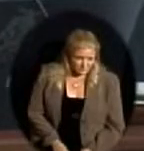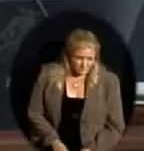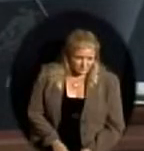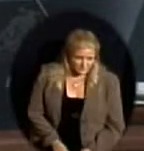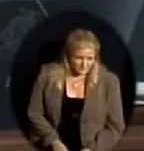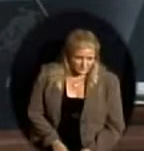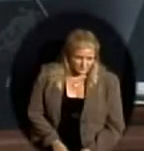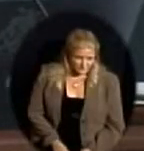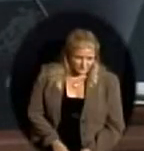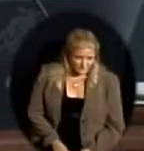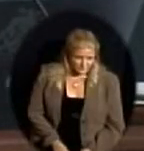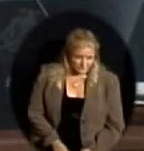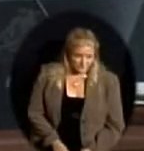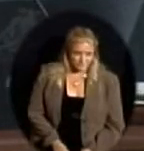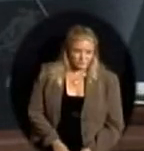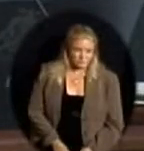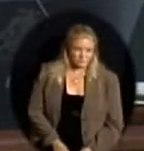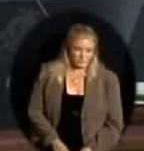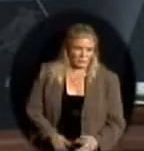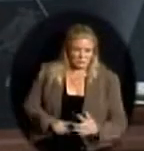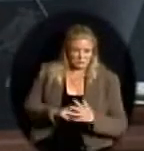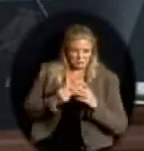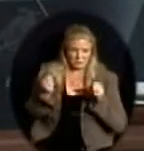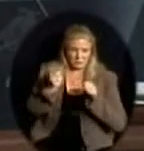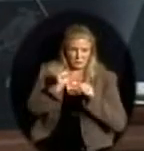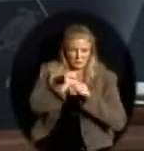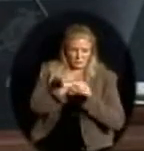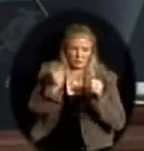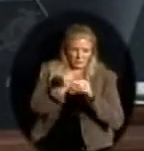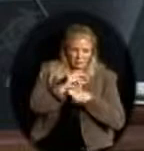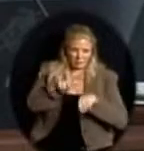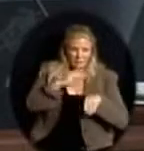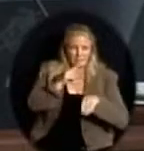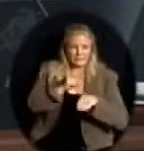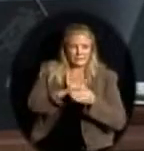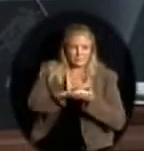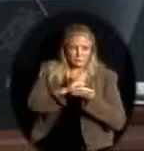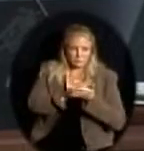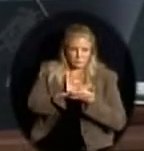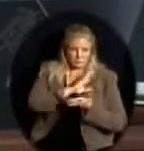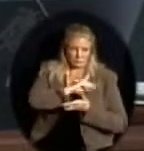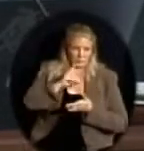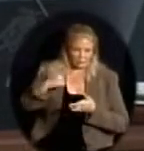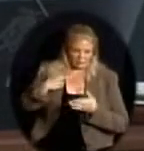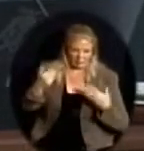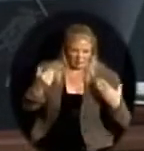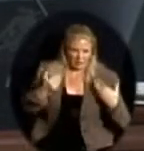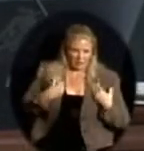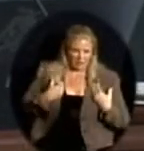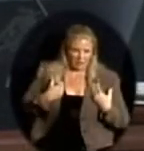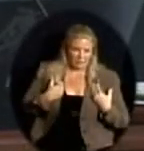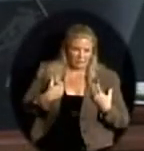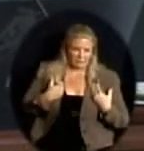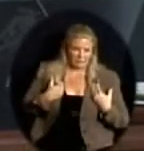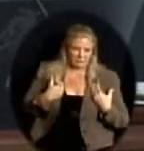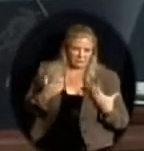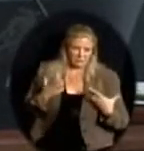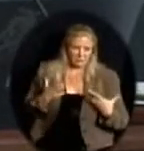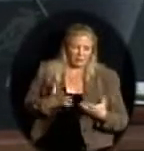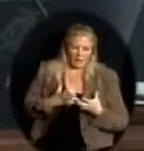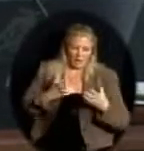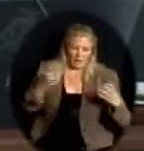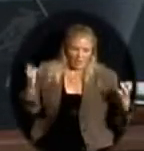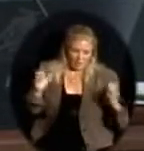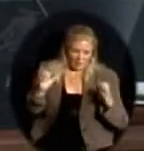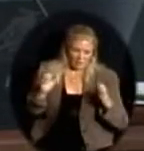national school board organization and their advocacy groups because they have a lot of clout on Capitol Hill, National Education